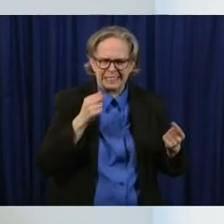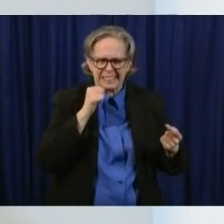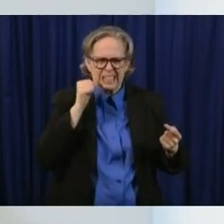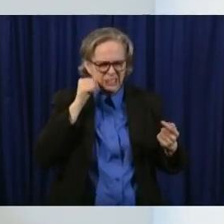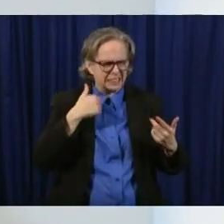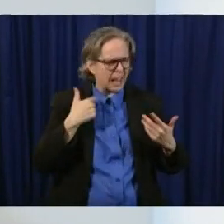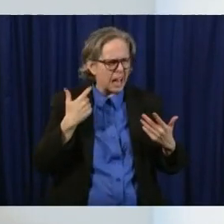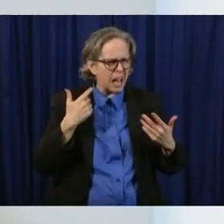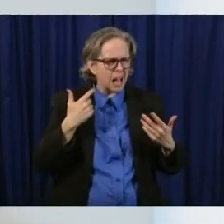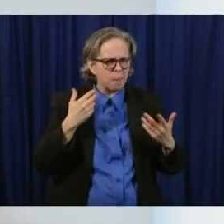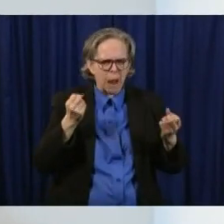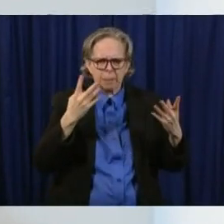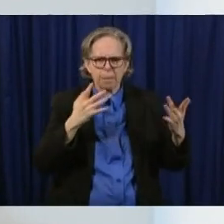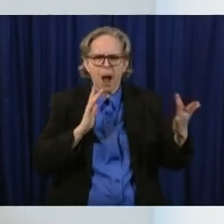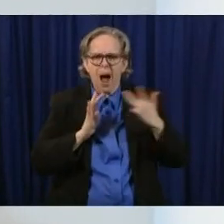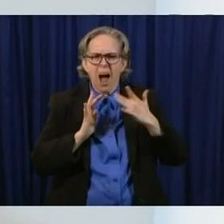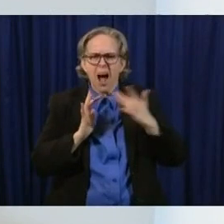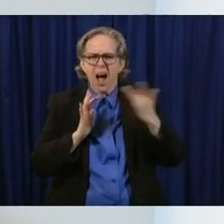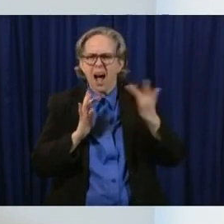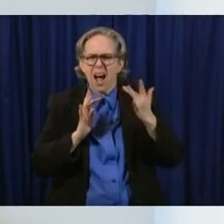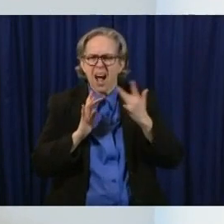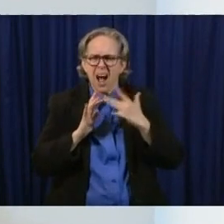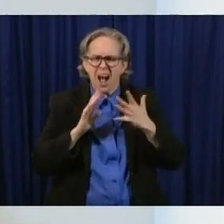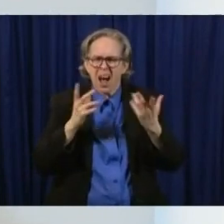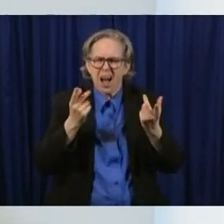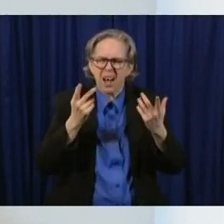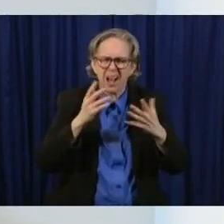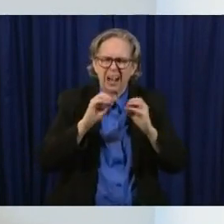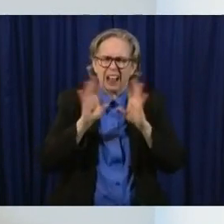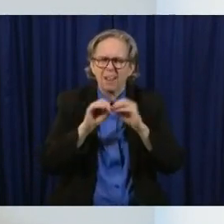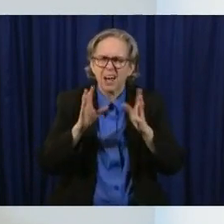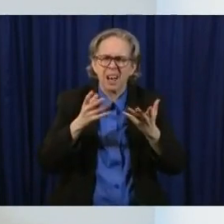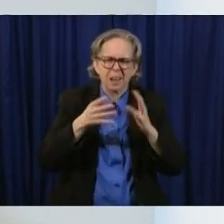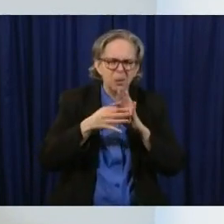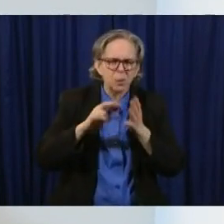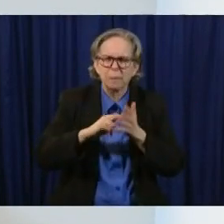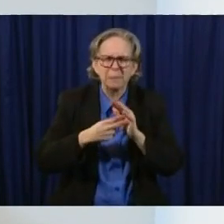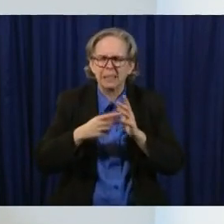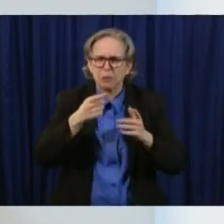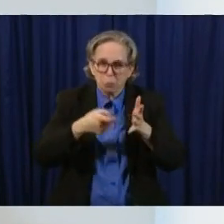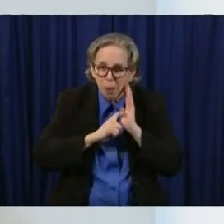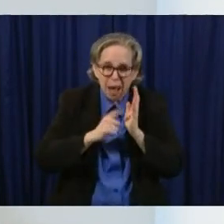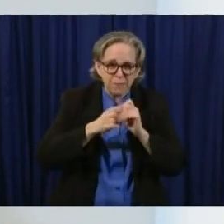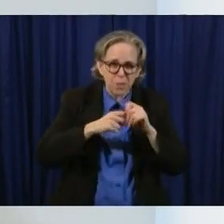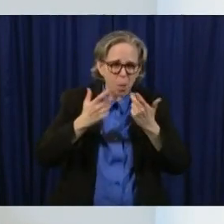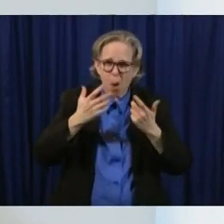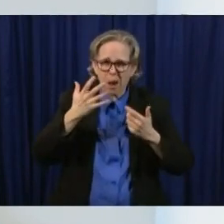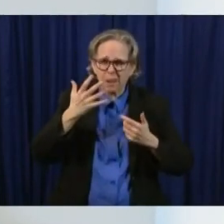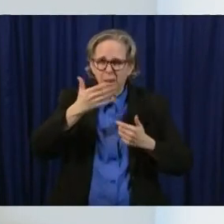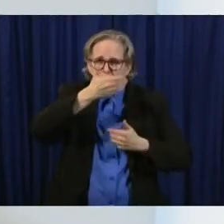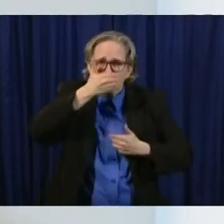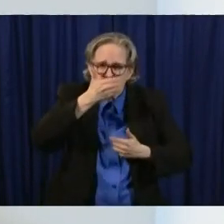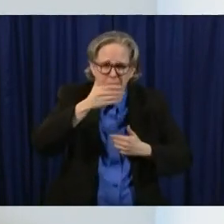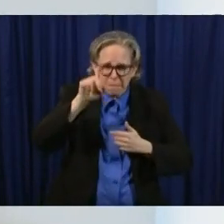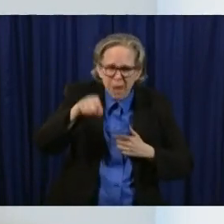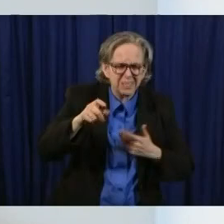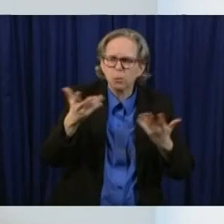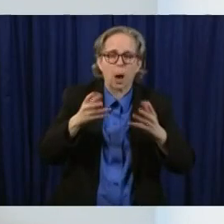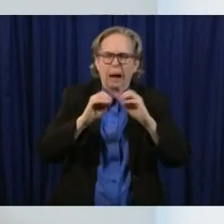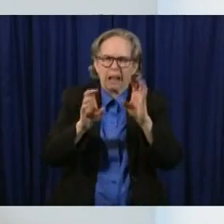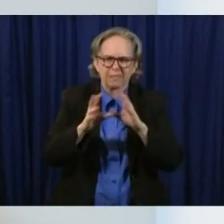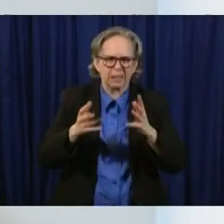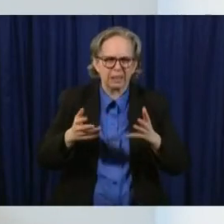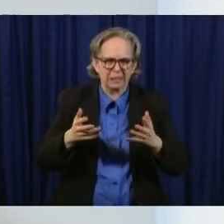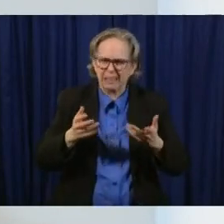what the what the requirements will be for face coverings as it relates to customers